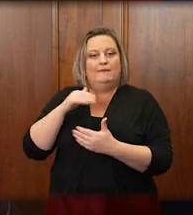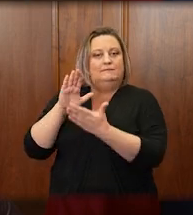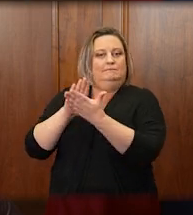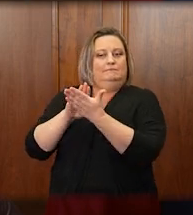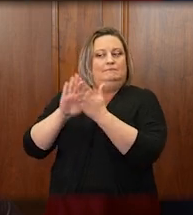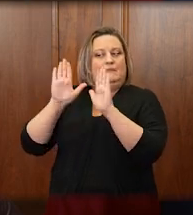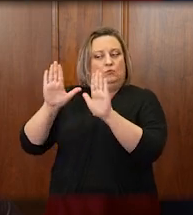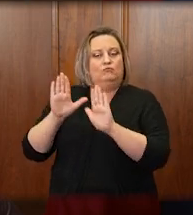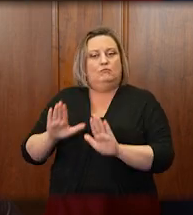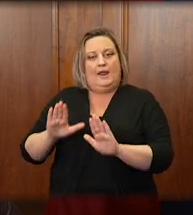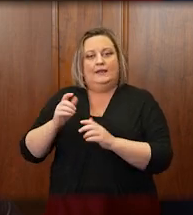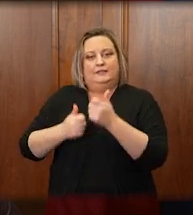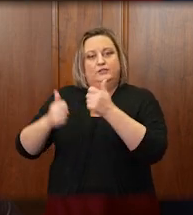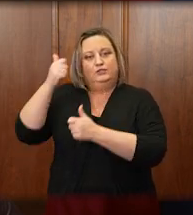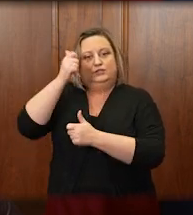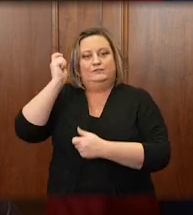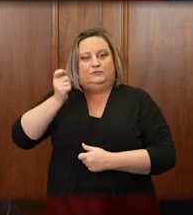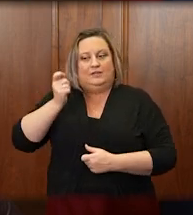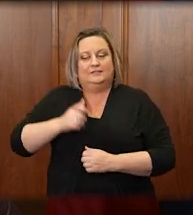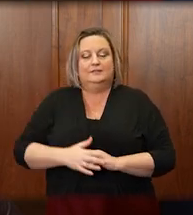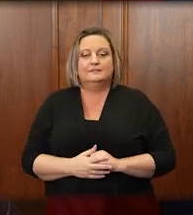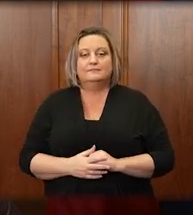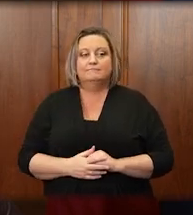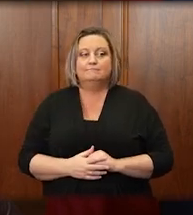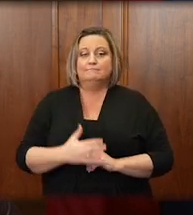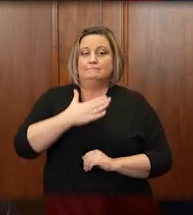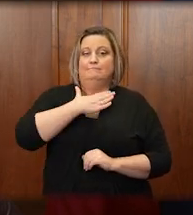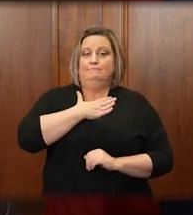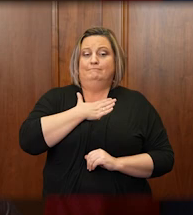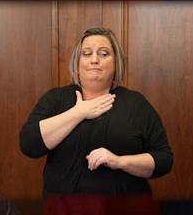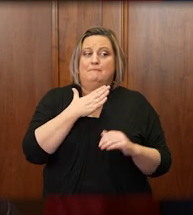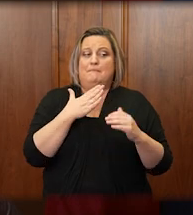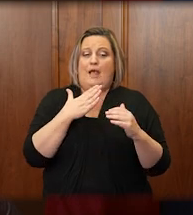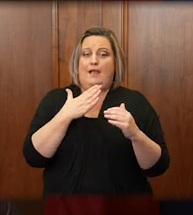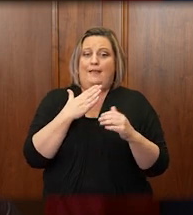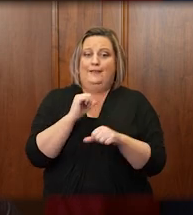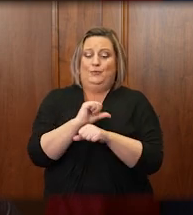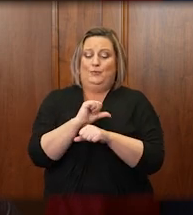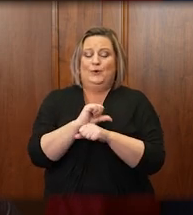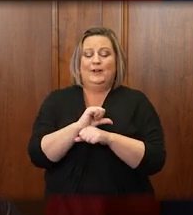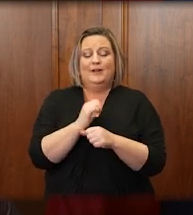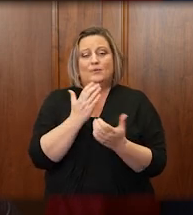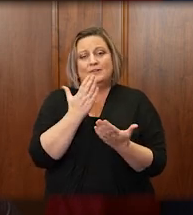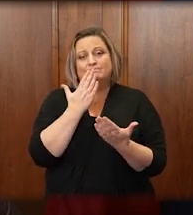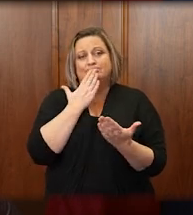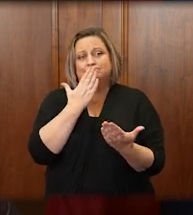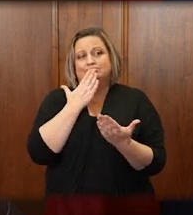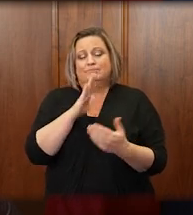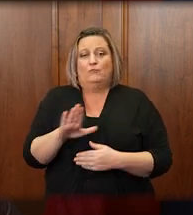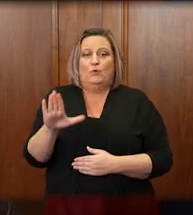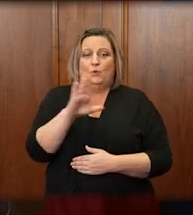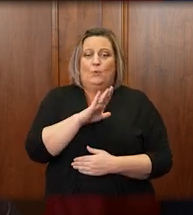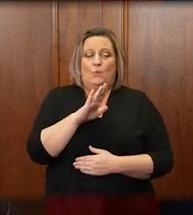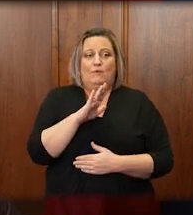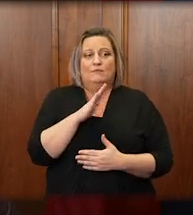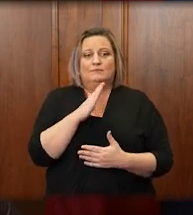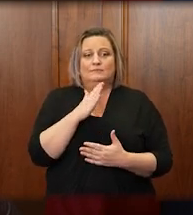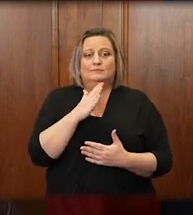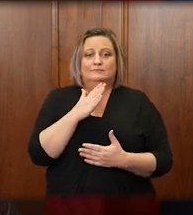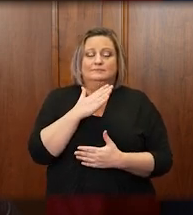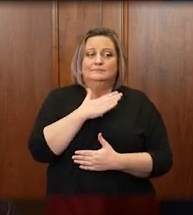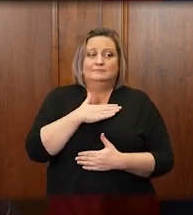For my part, I want to thank you all for the consideration you have shown me, the Supreme Court, and the judicial branch.